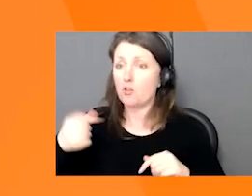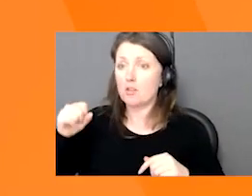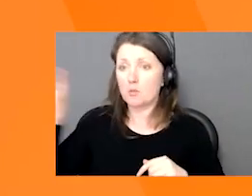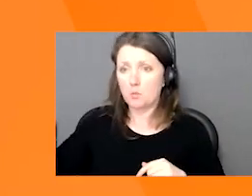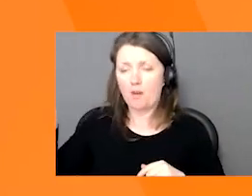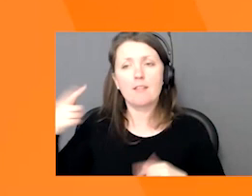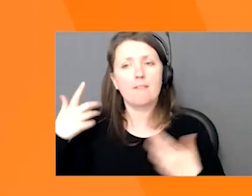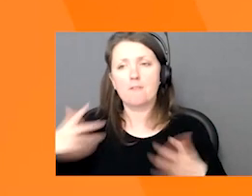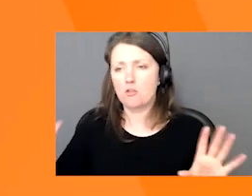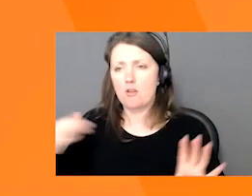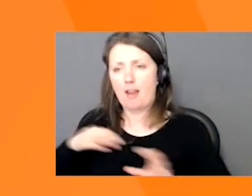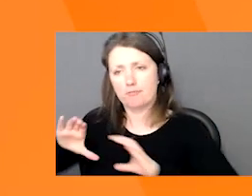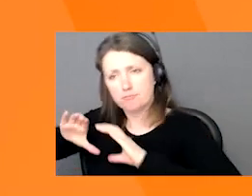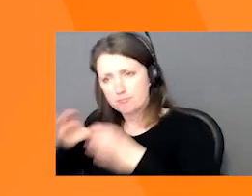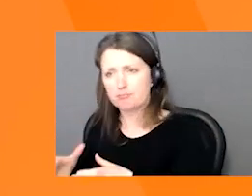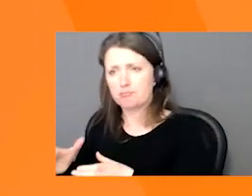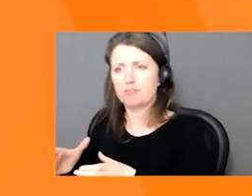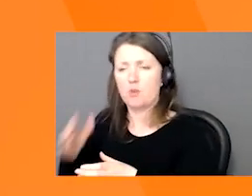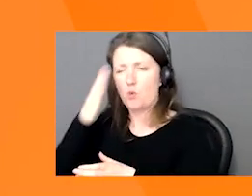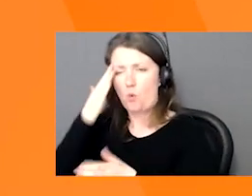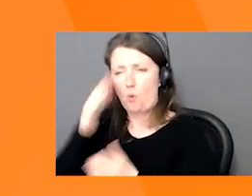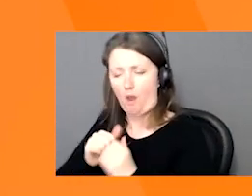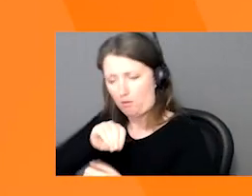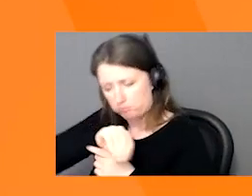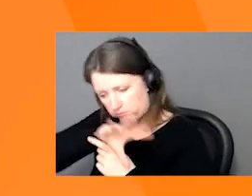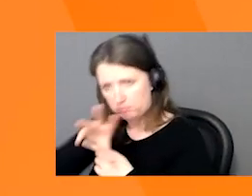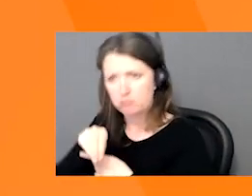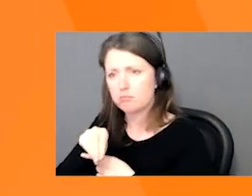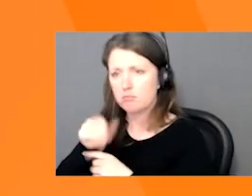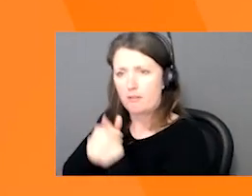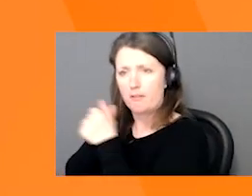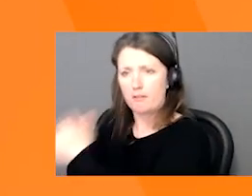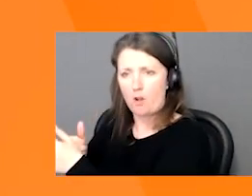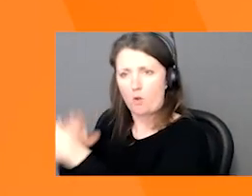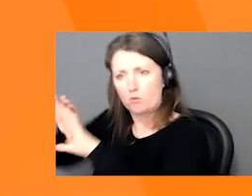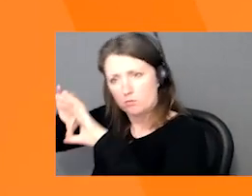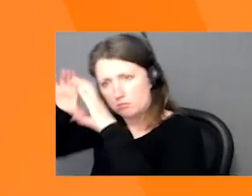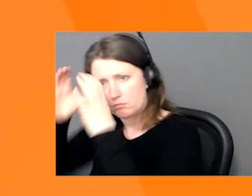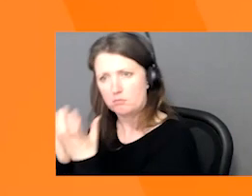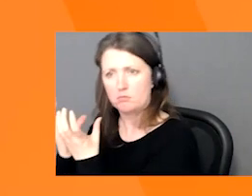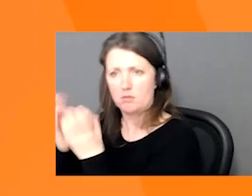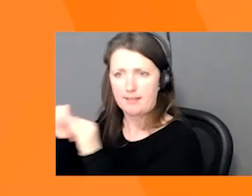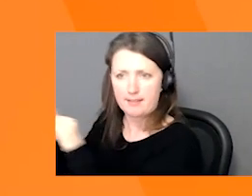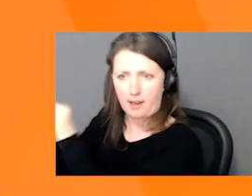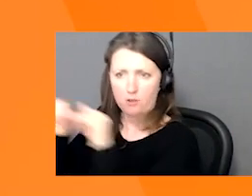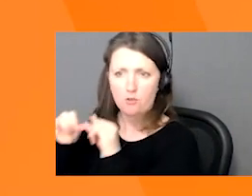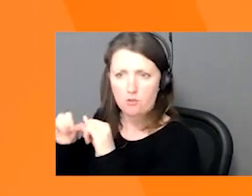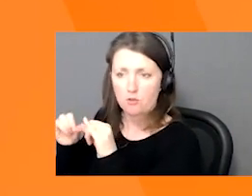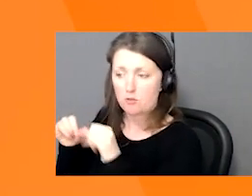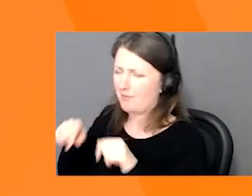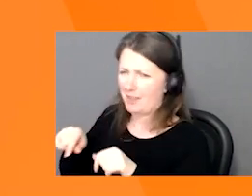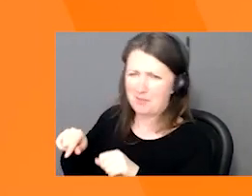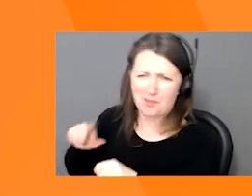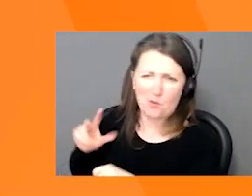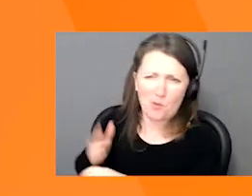designers that know how to capture and edit images using global standards. They have been doing this for over 30